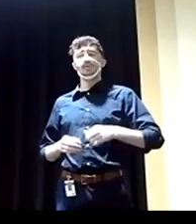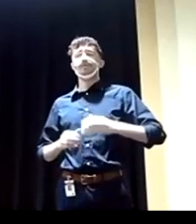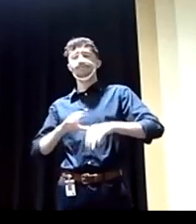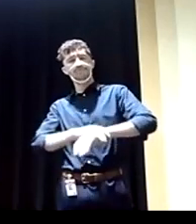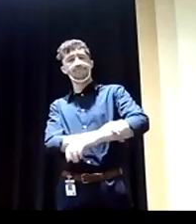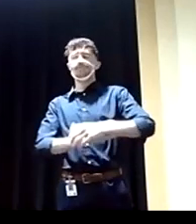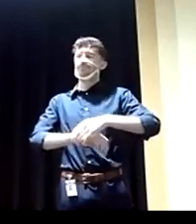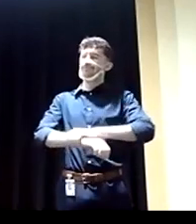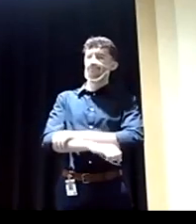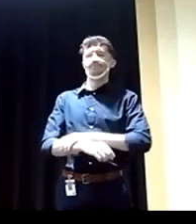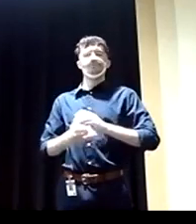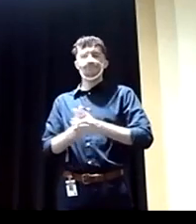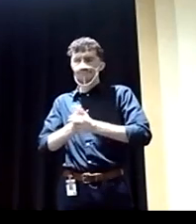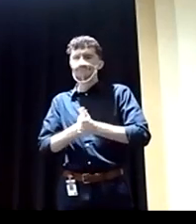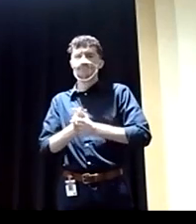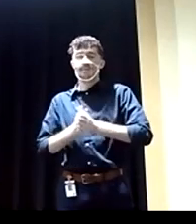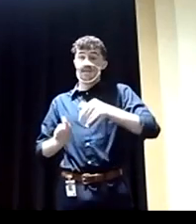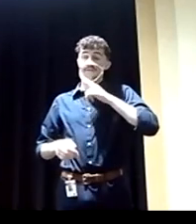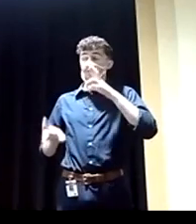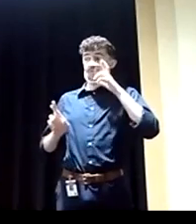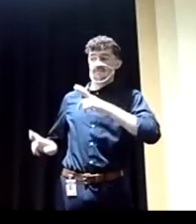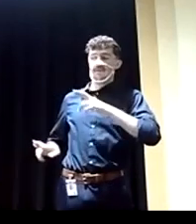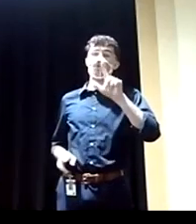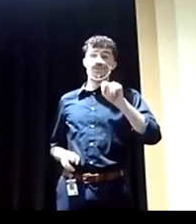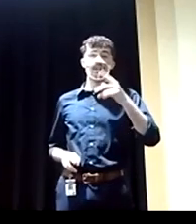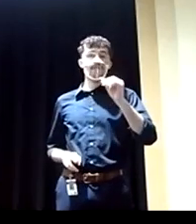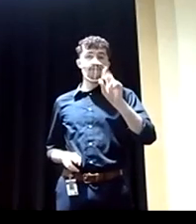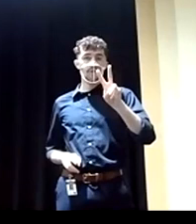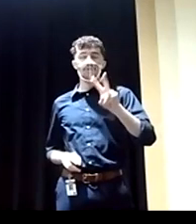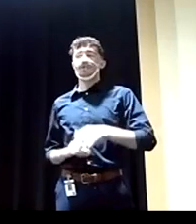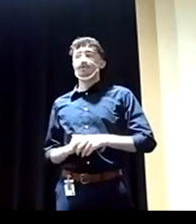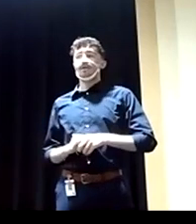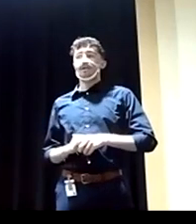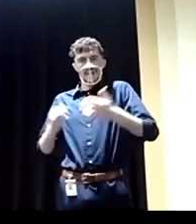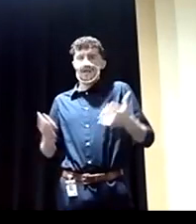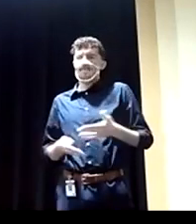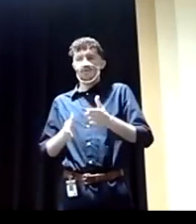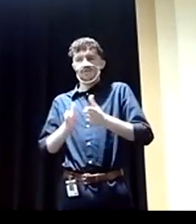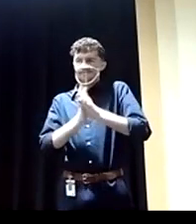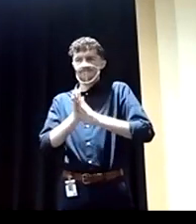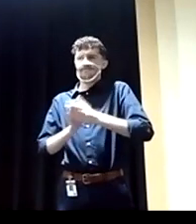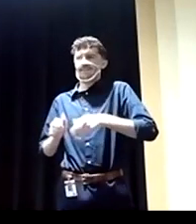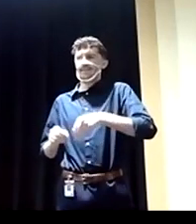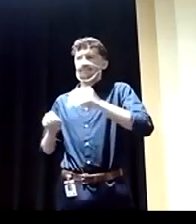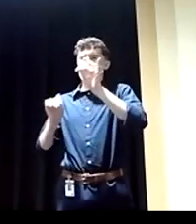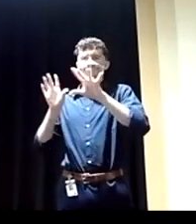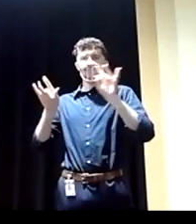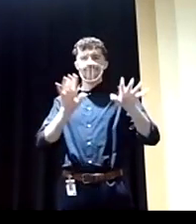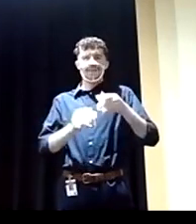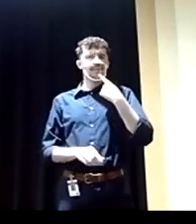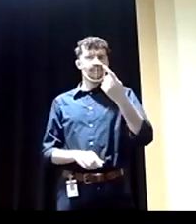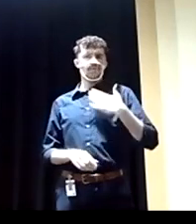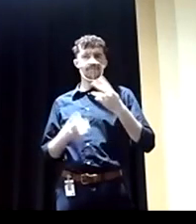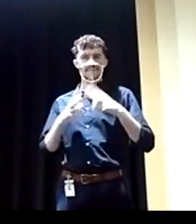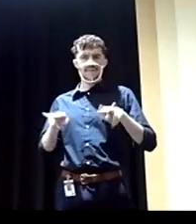deeply respect what our Lieutenant Governor has said. You know, I'm here to run on my values. And the people of Pennsylvania will decide which way